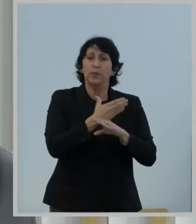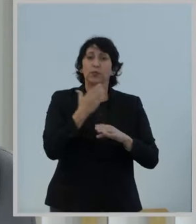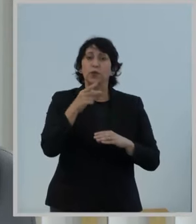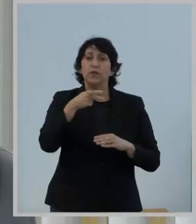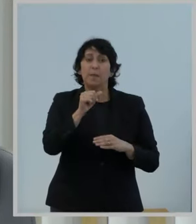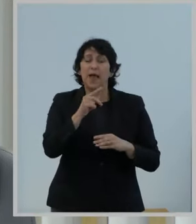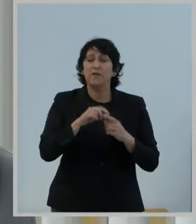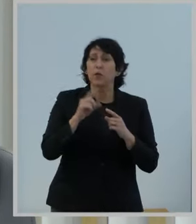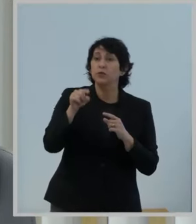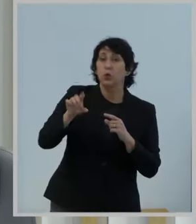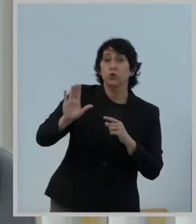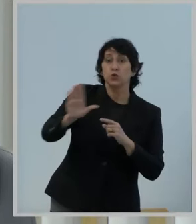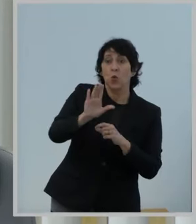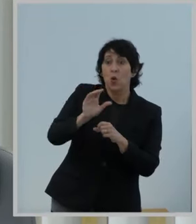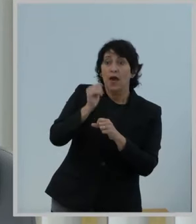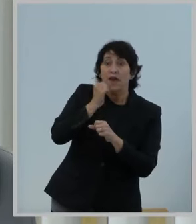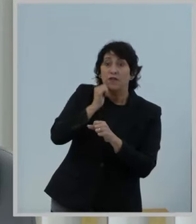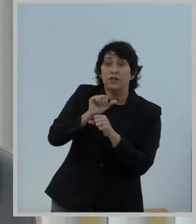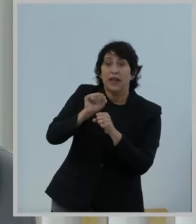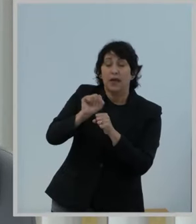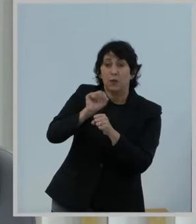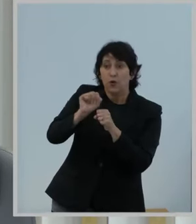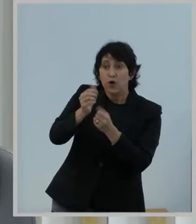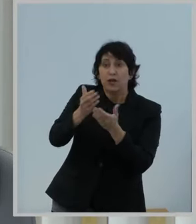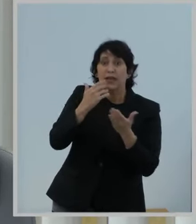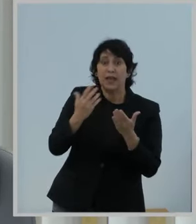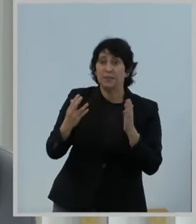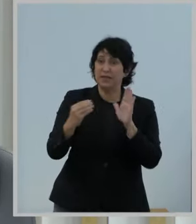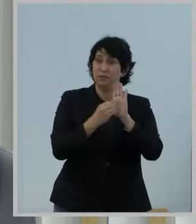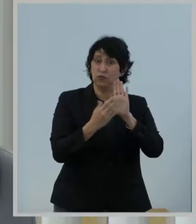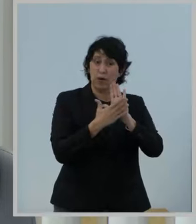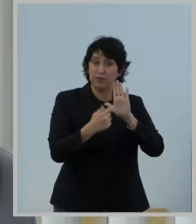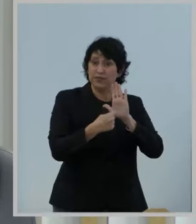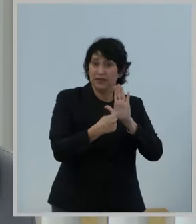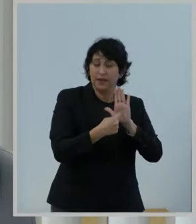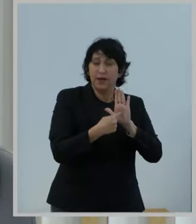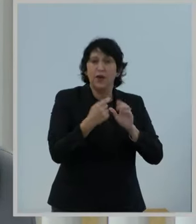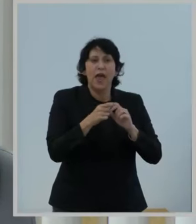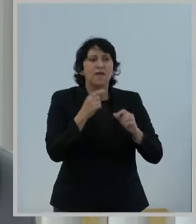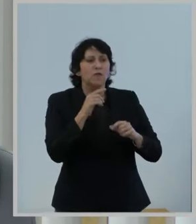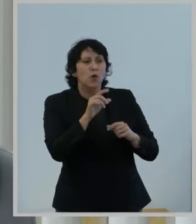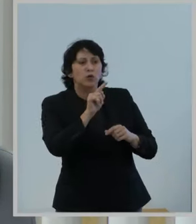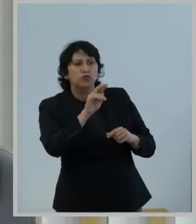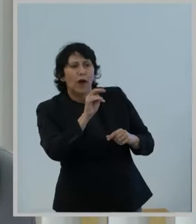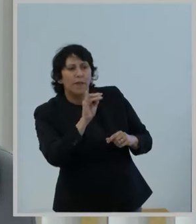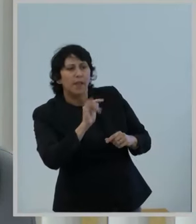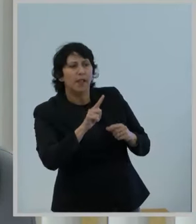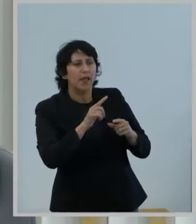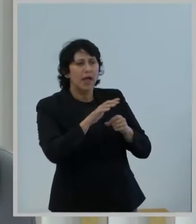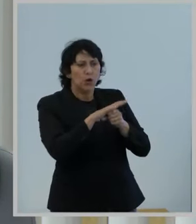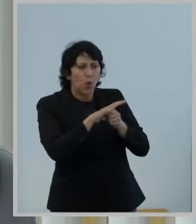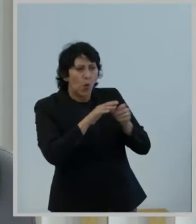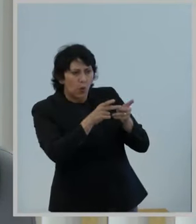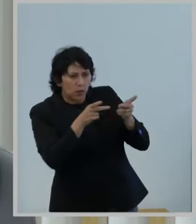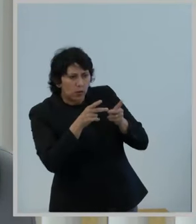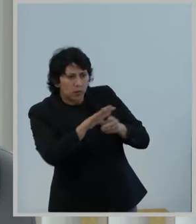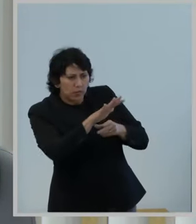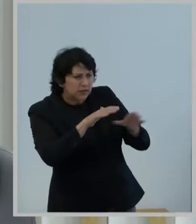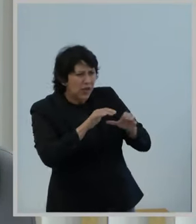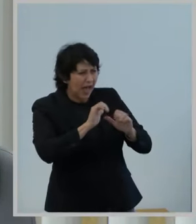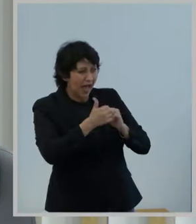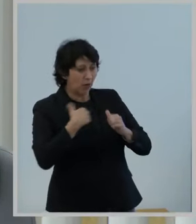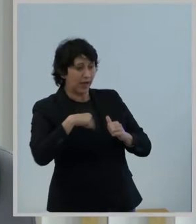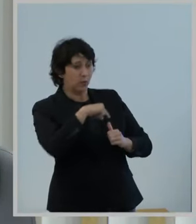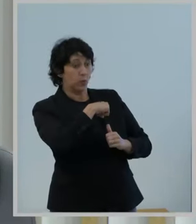everyday work? And to local, state, and tribal policymakers, how can these data inform your broadband